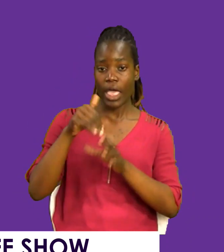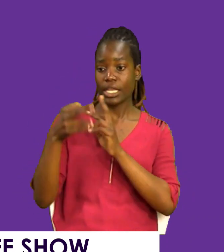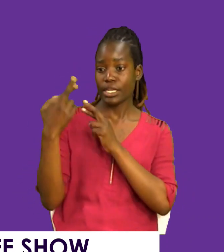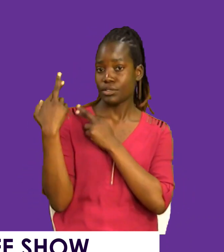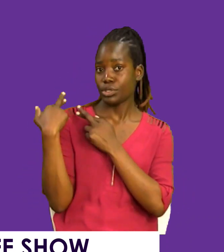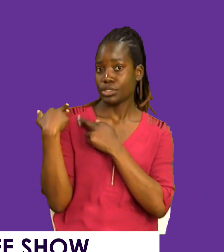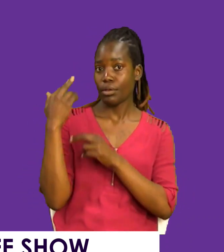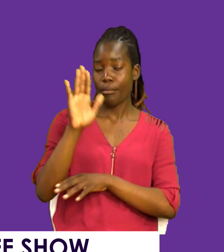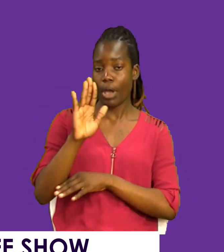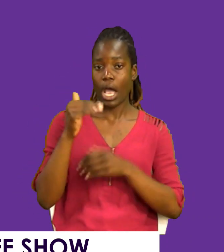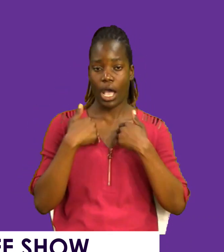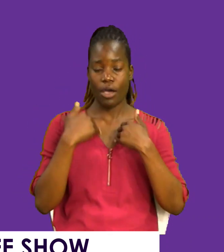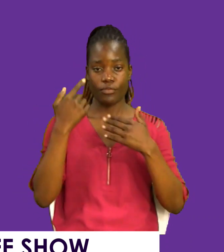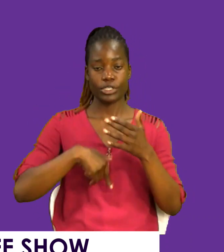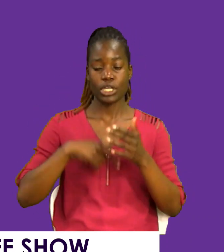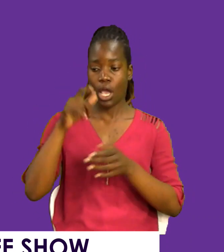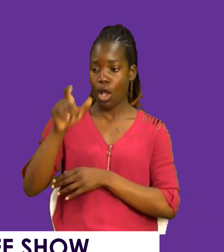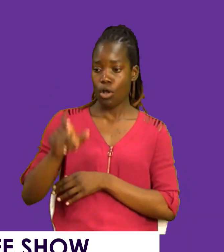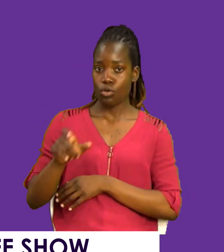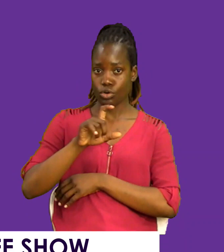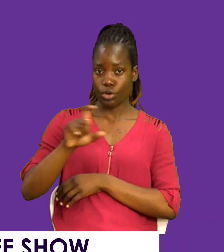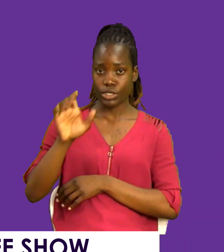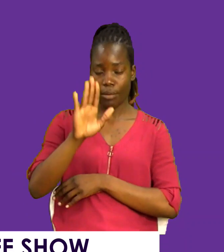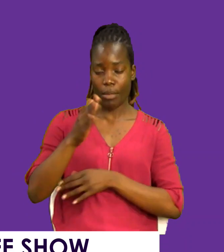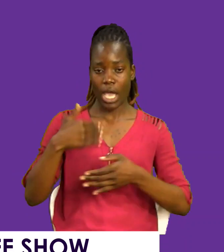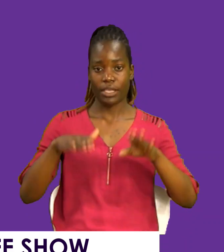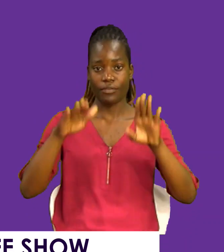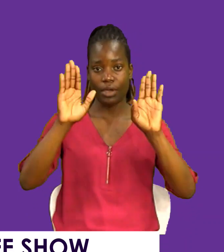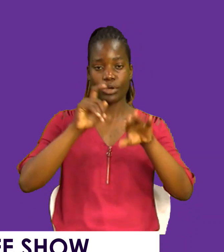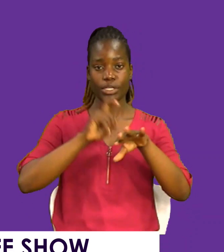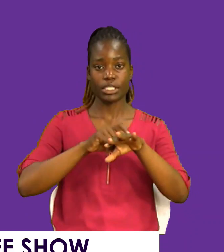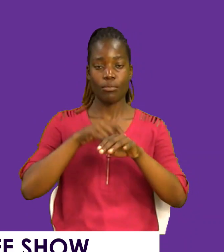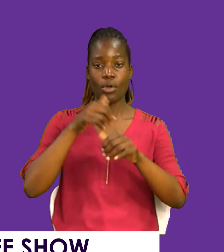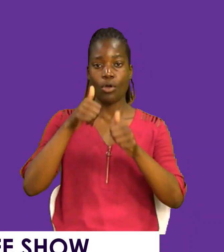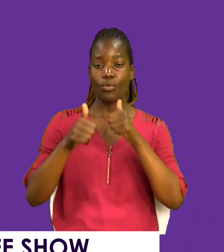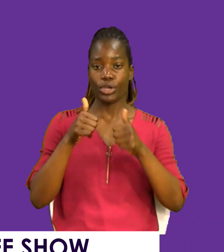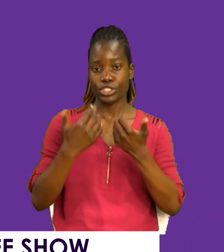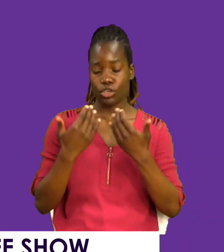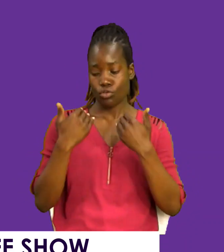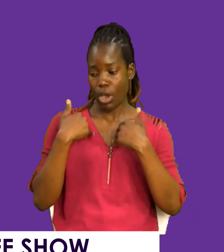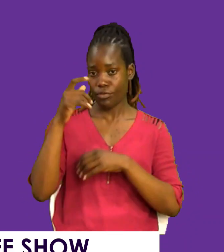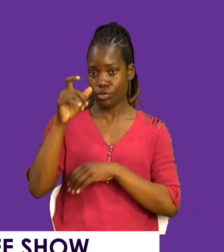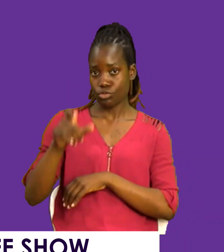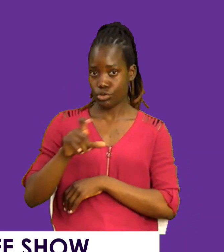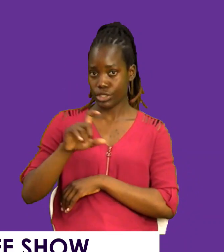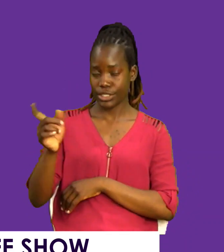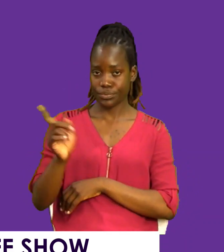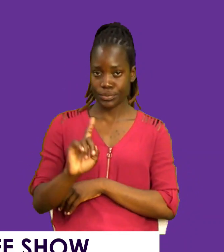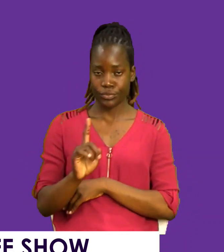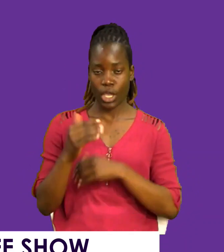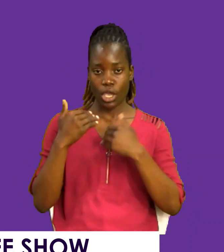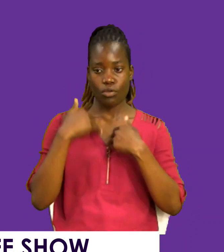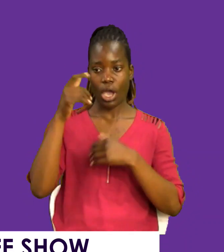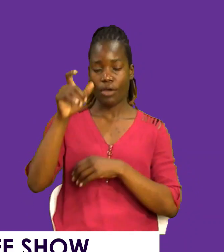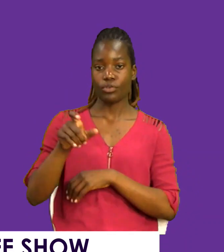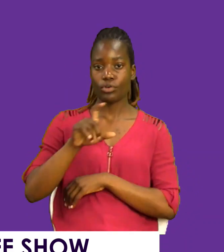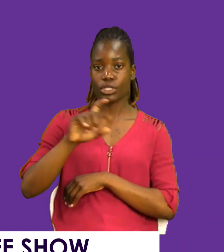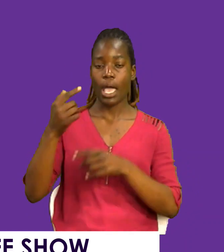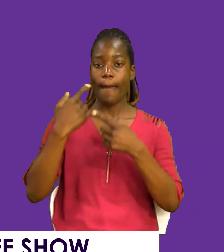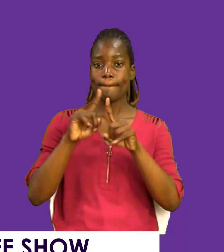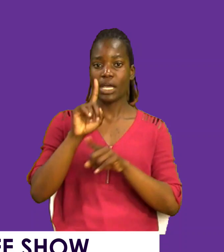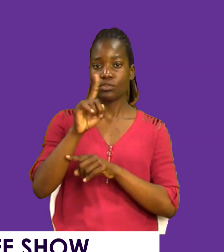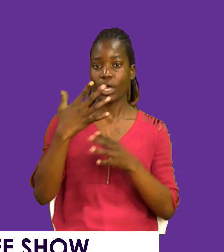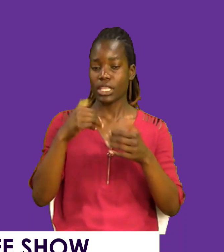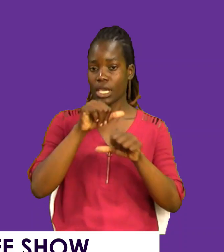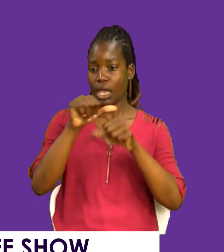responsibilities lies your cross. Do not give up in times when you carry crosses. You carry some crosses. But one thing